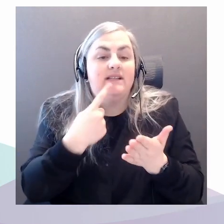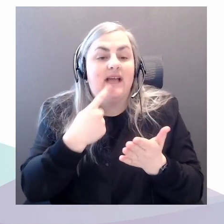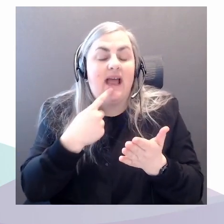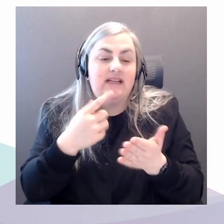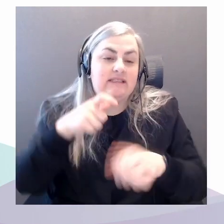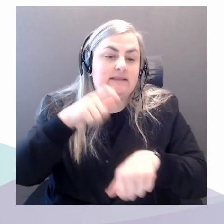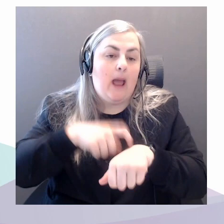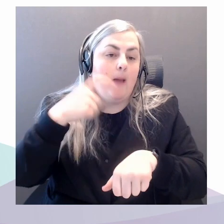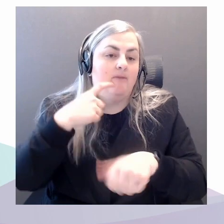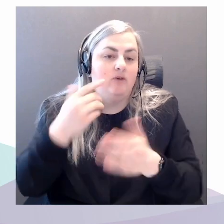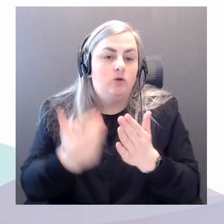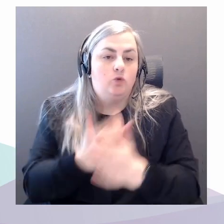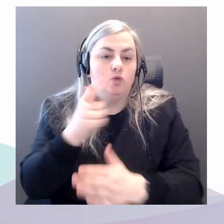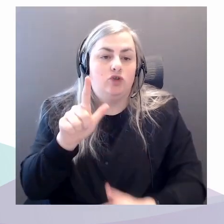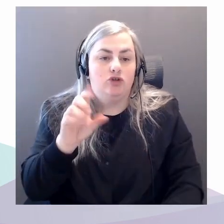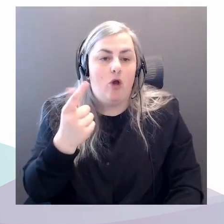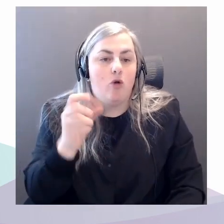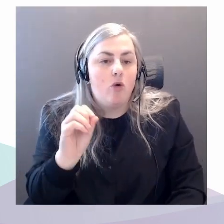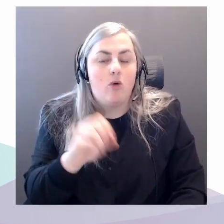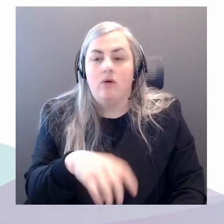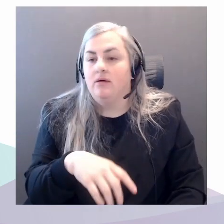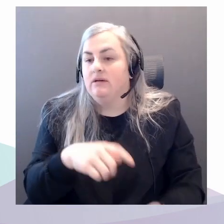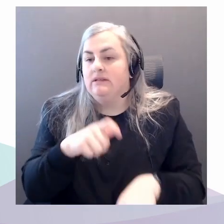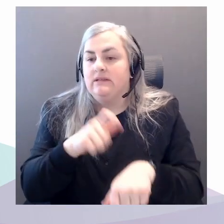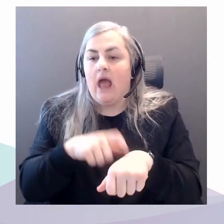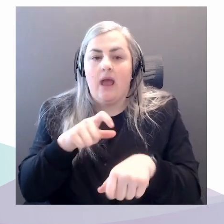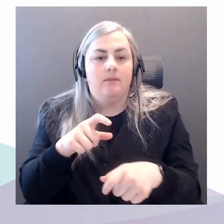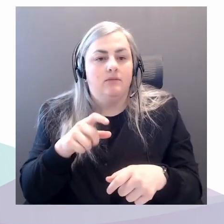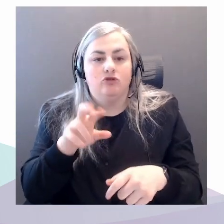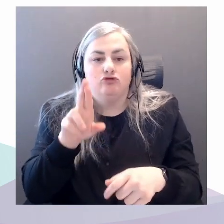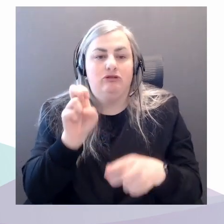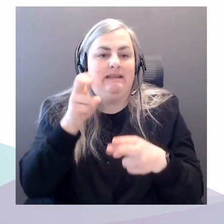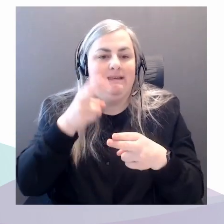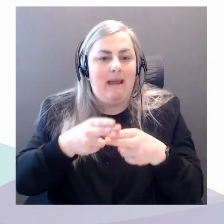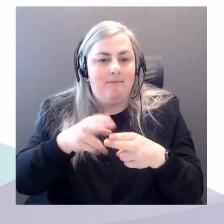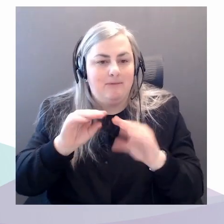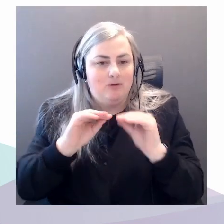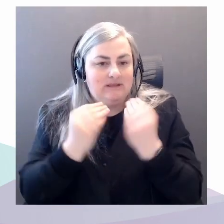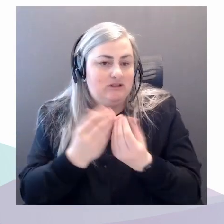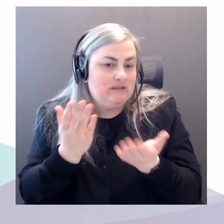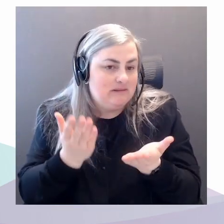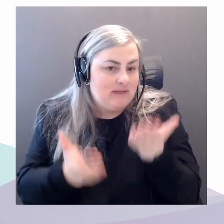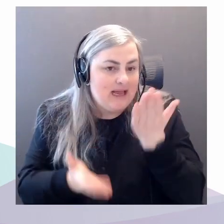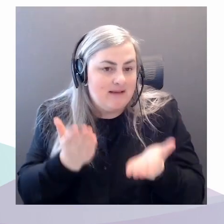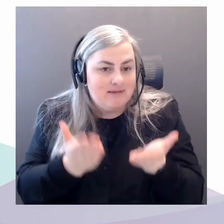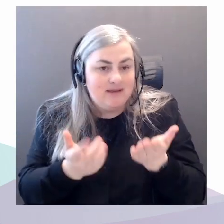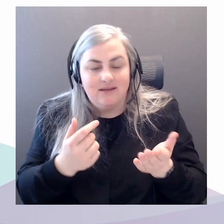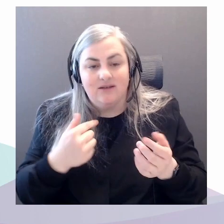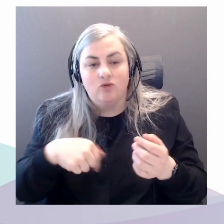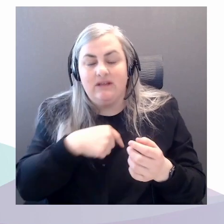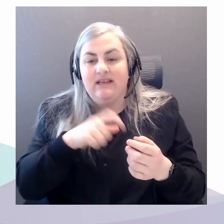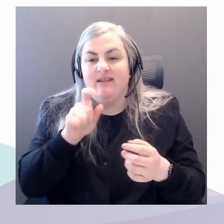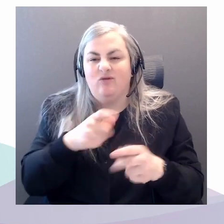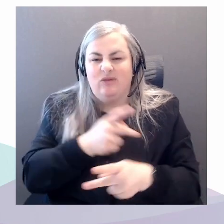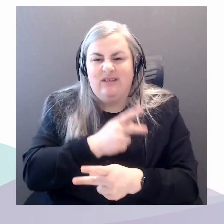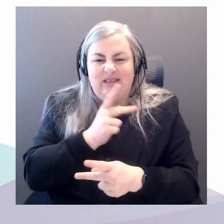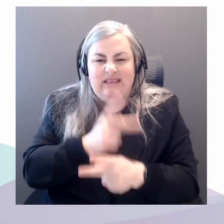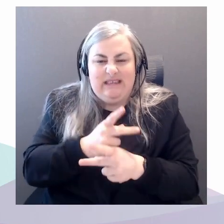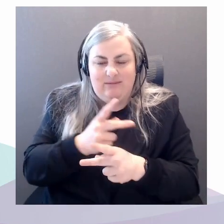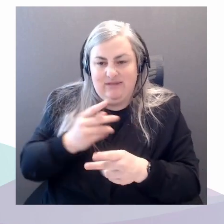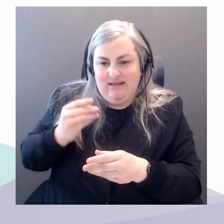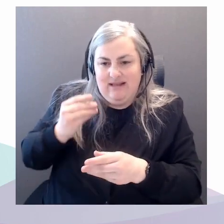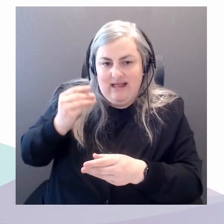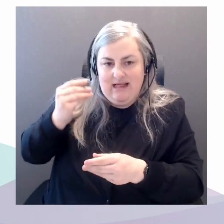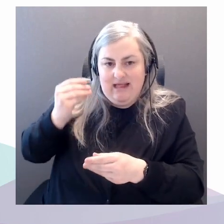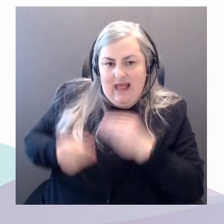rename the organization. I think that we have to kind of keep the legacy of the moment of our origins. And I think people